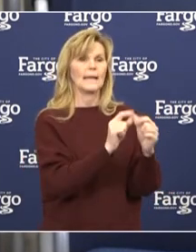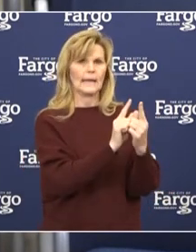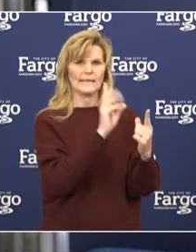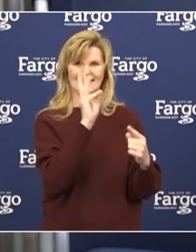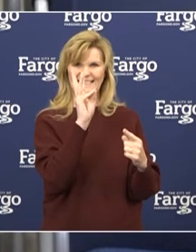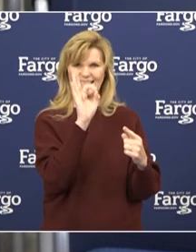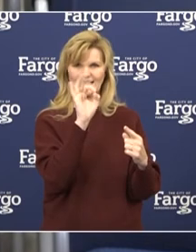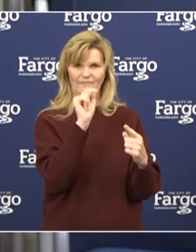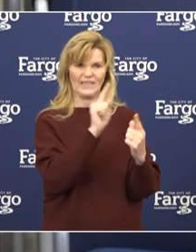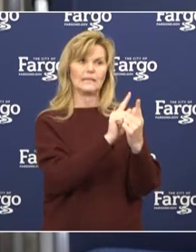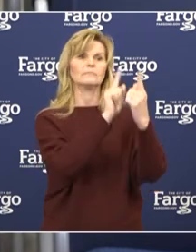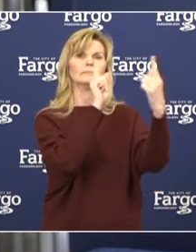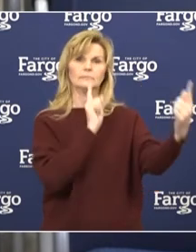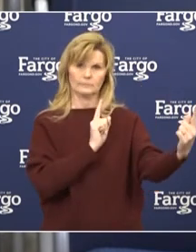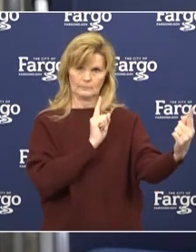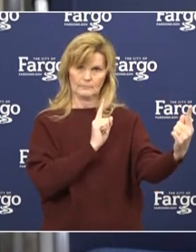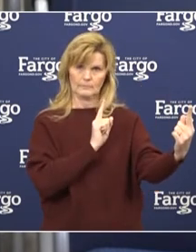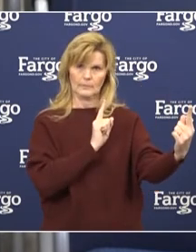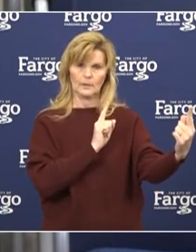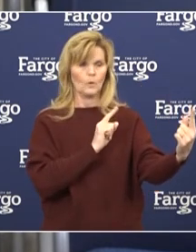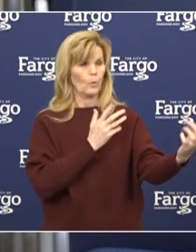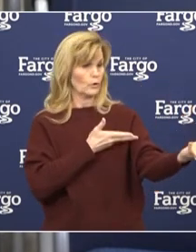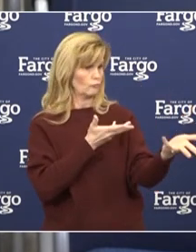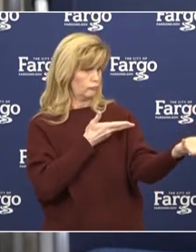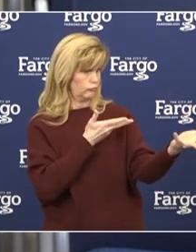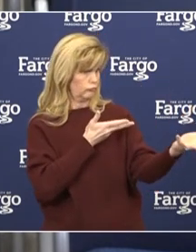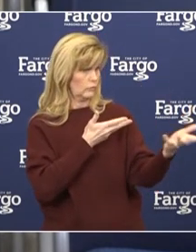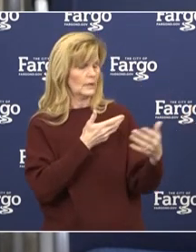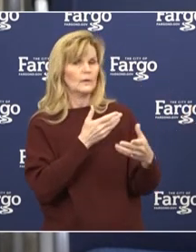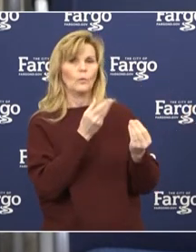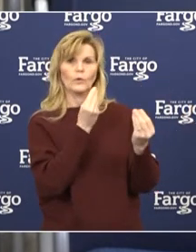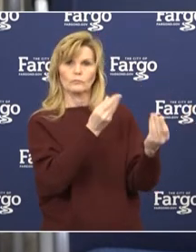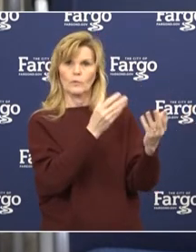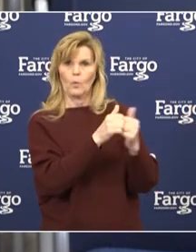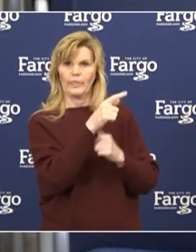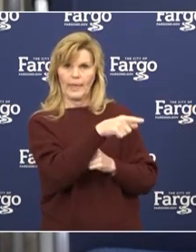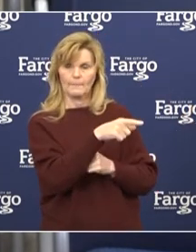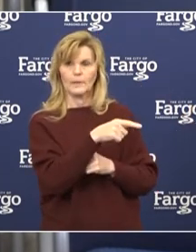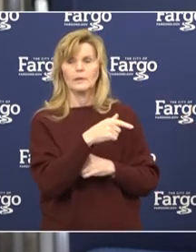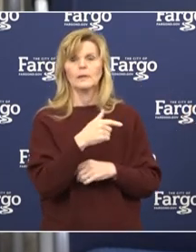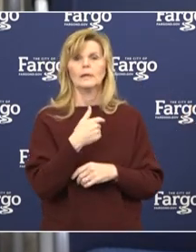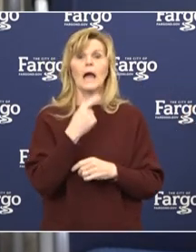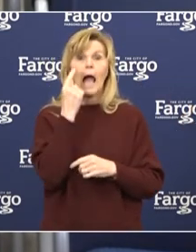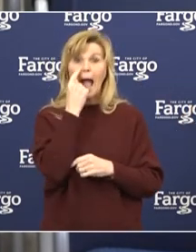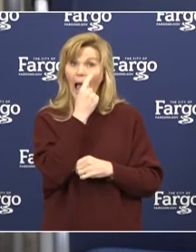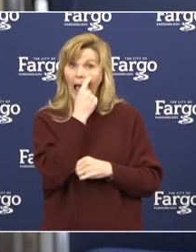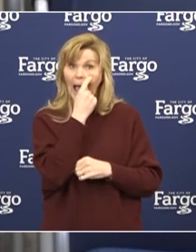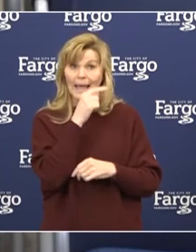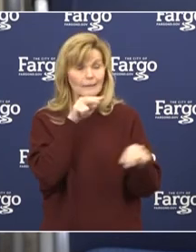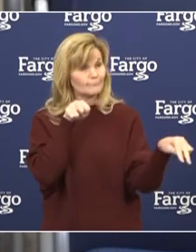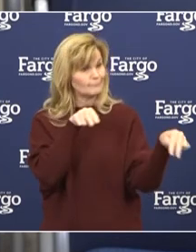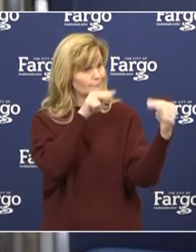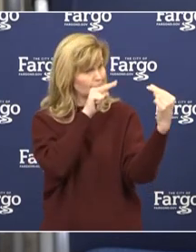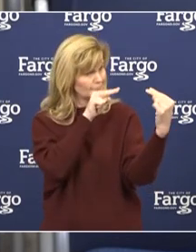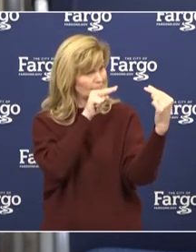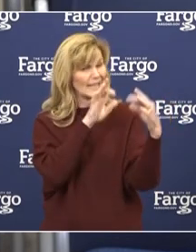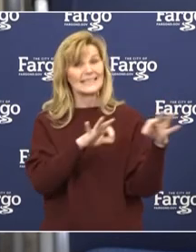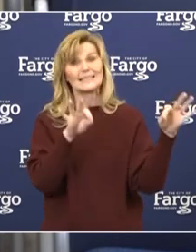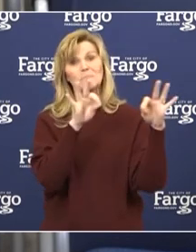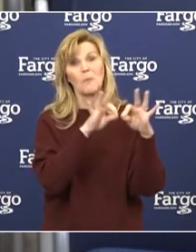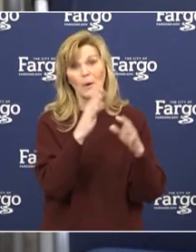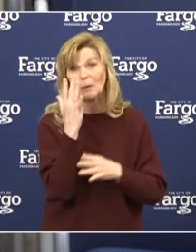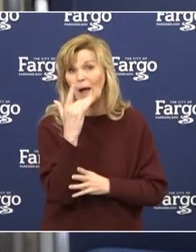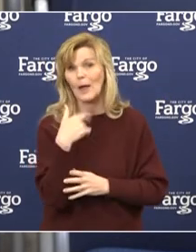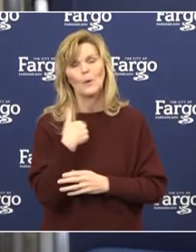as we all talk about, when you're connecting directly to that individual. Eye contact is essential in the absence of physical